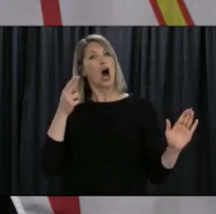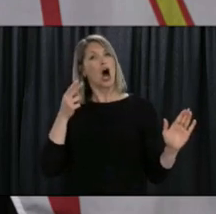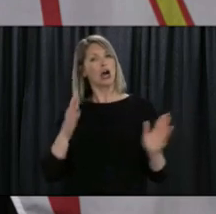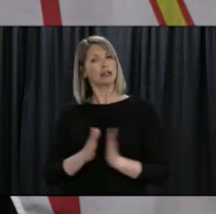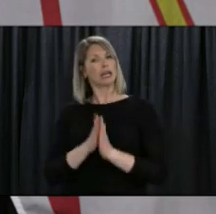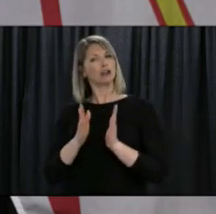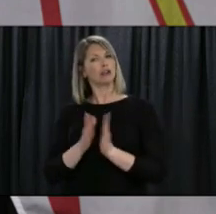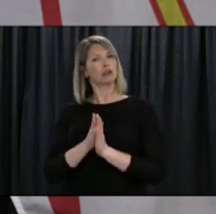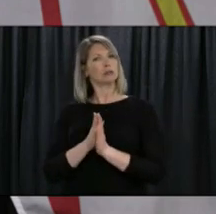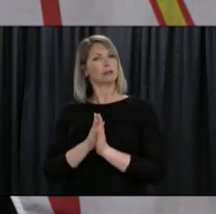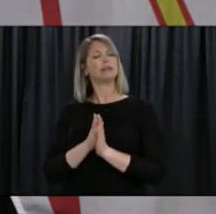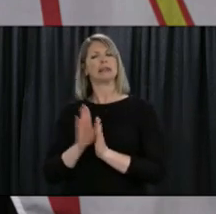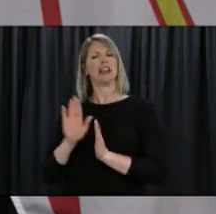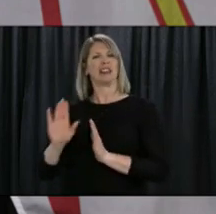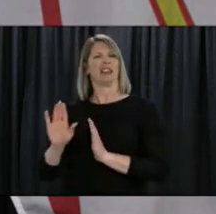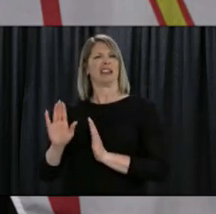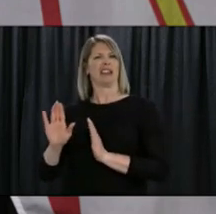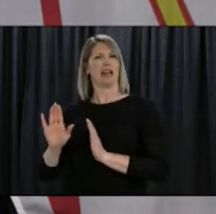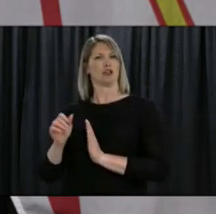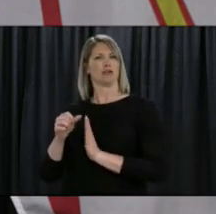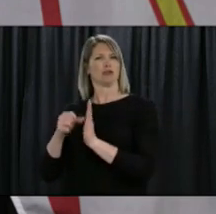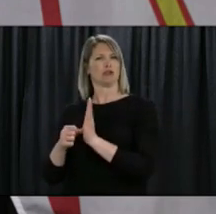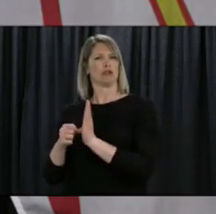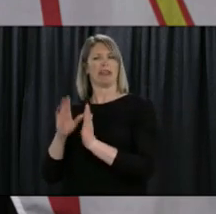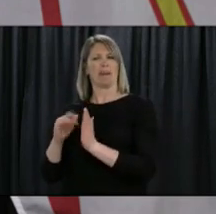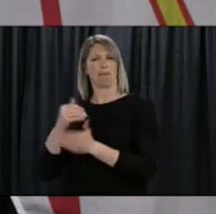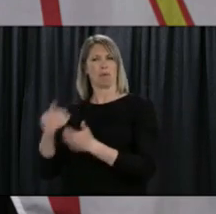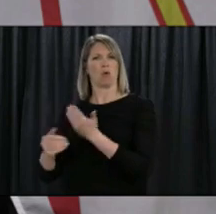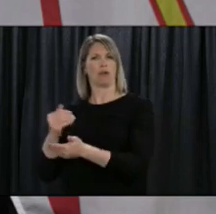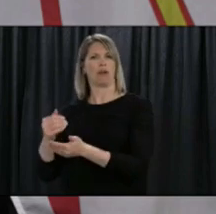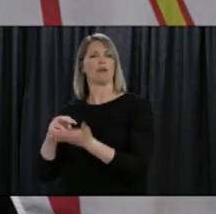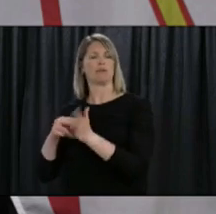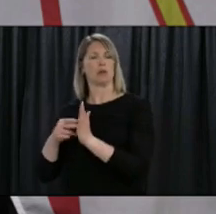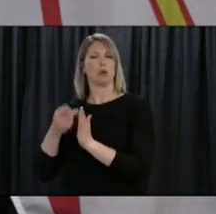can to help protect those environments and those people